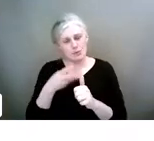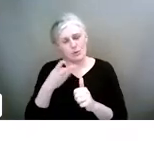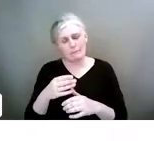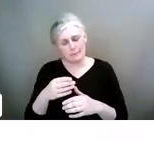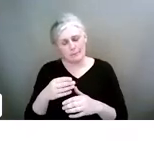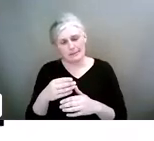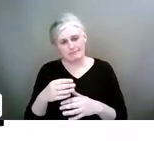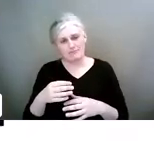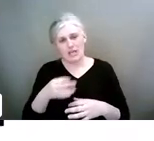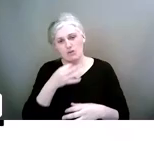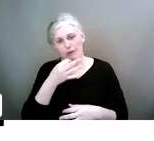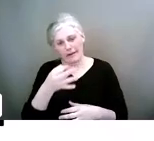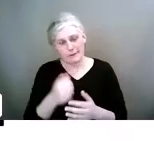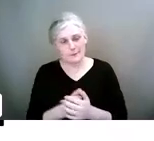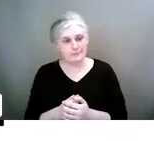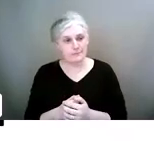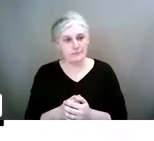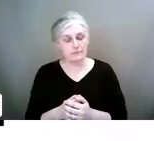So the relationship.